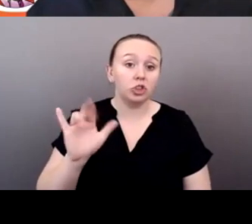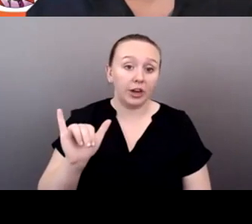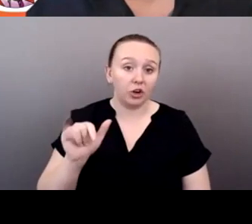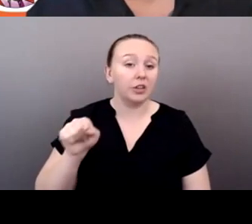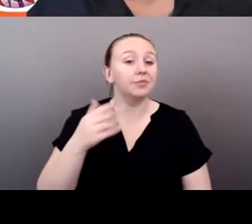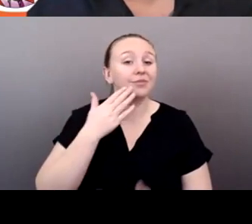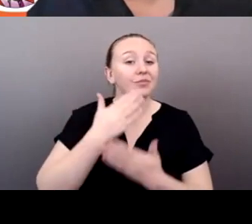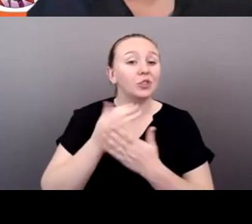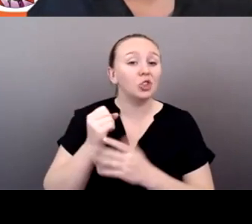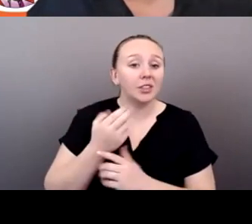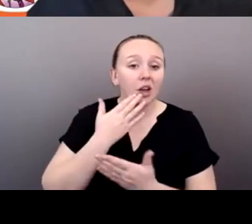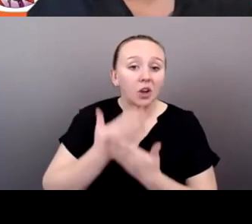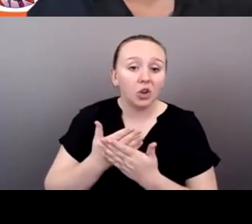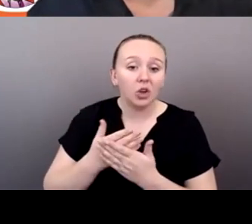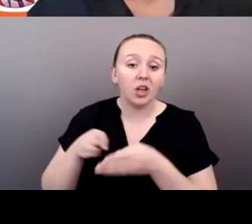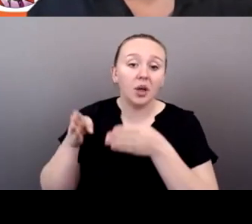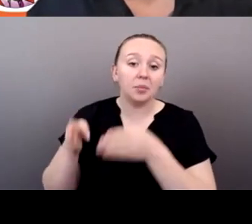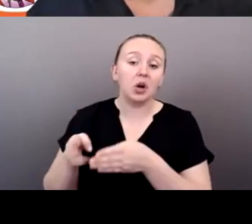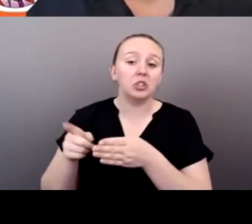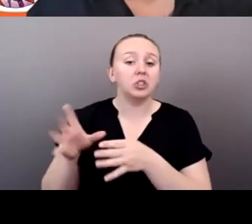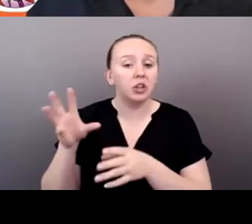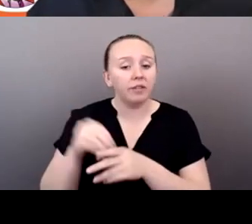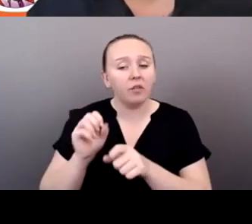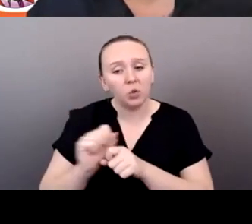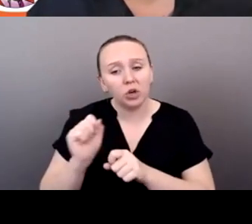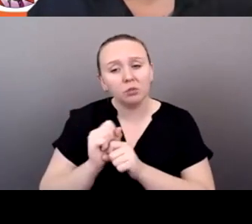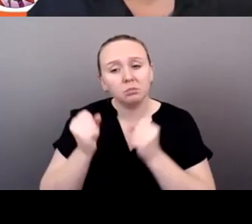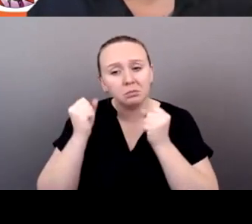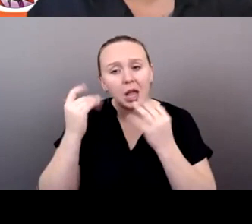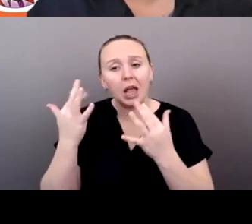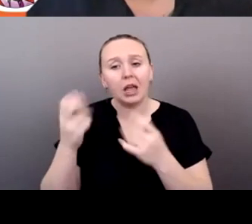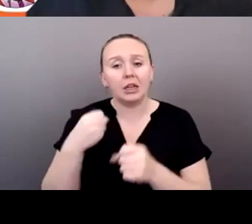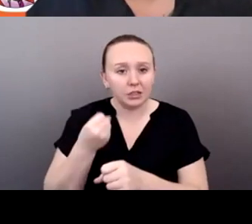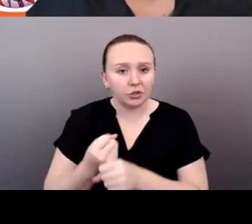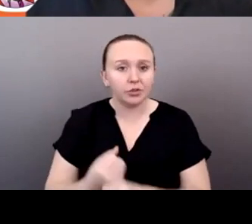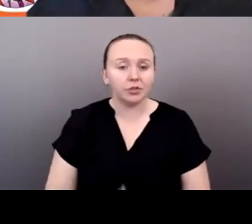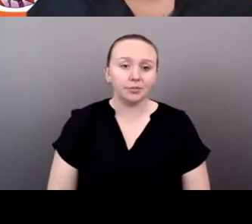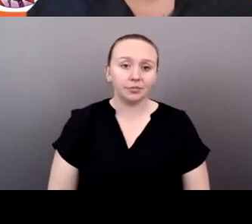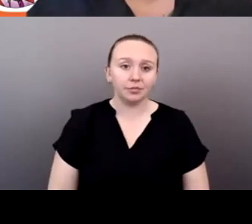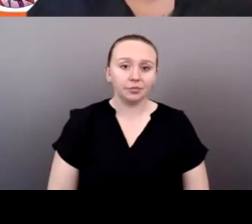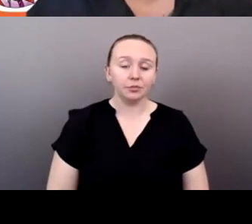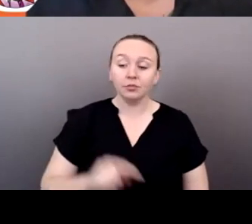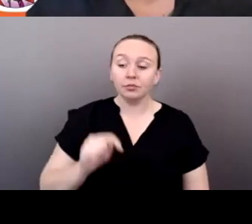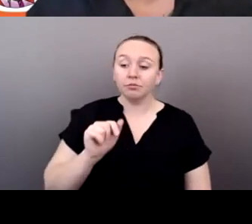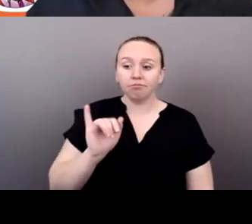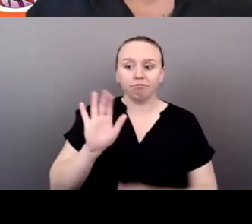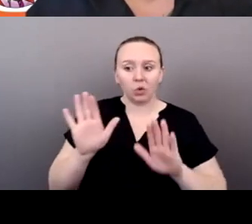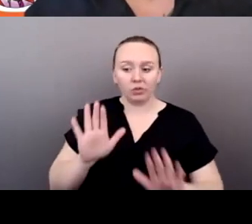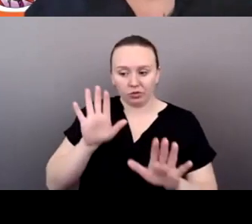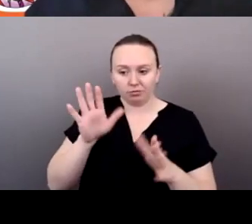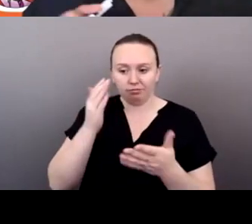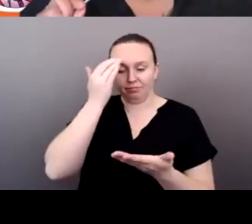doing this work for so many years, but yeah. That's great. That's good to know. And you know,